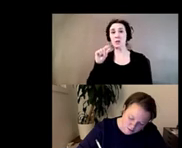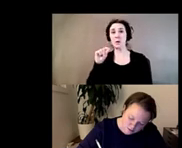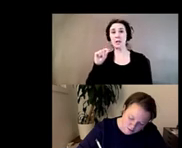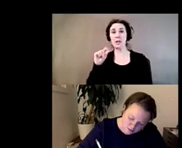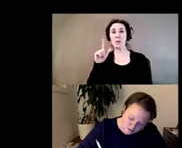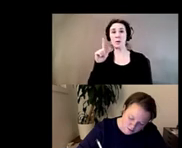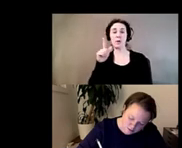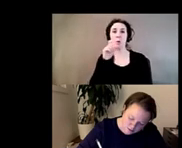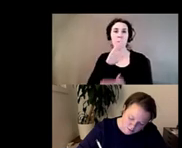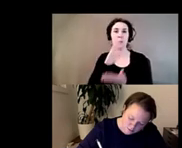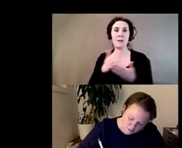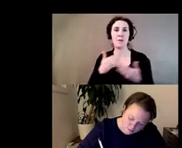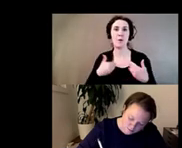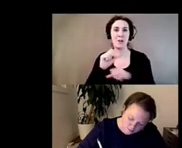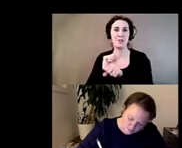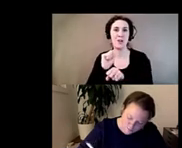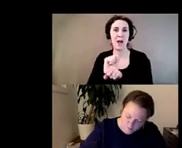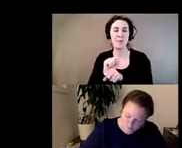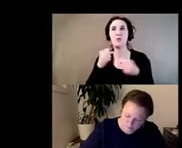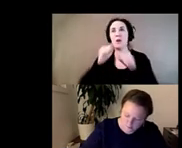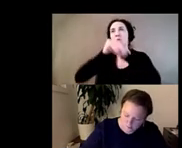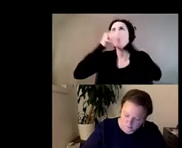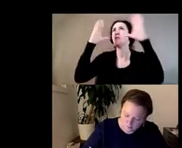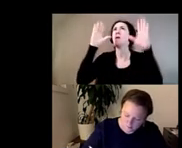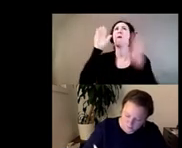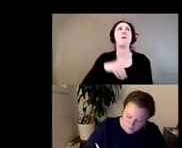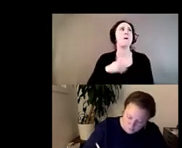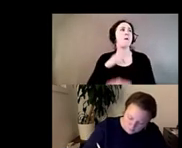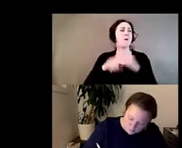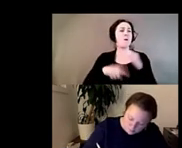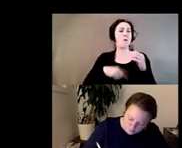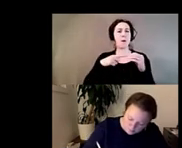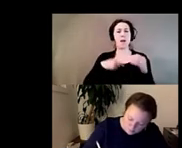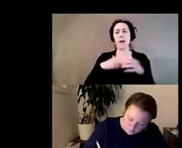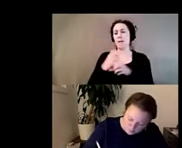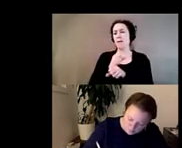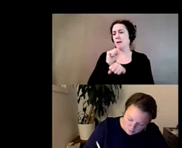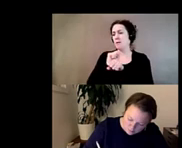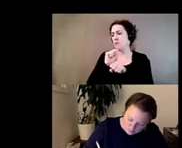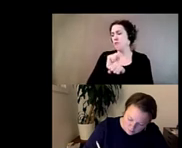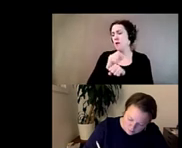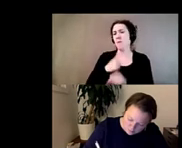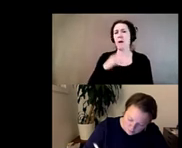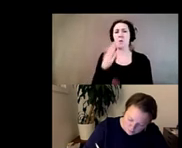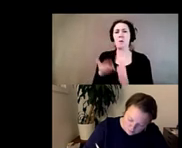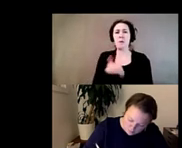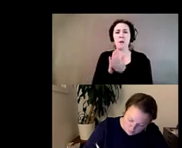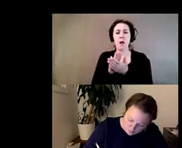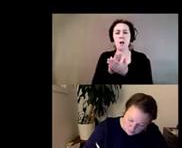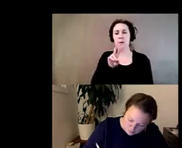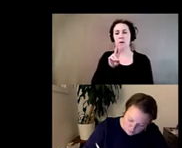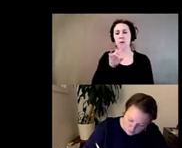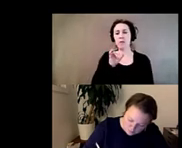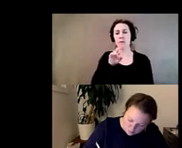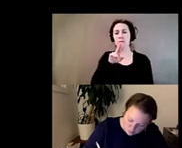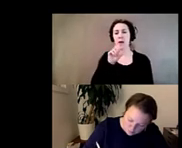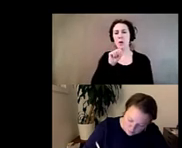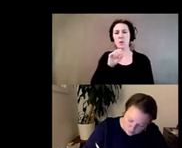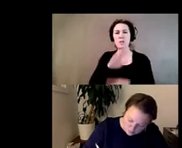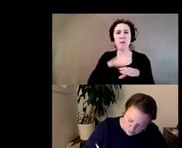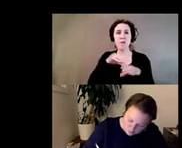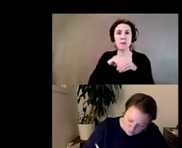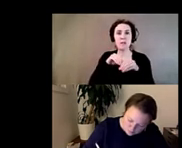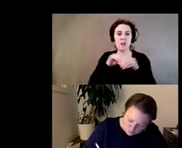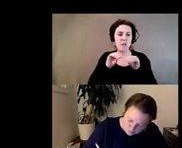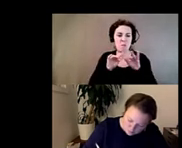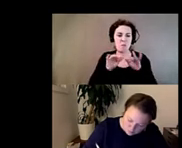had a job to sort of imagine like when once i get a job working for the man i'm going to be like the virus on the inside that messes it up right um and